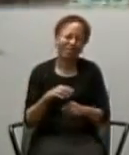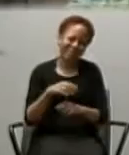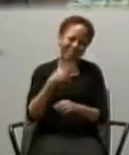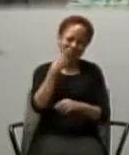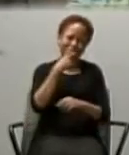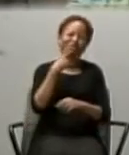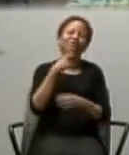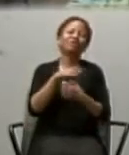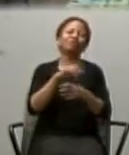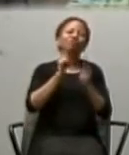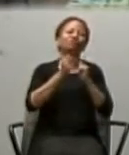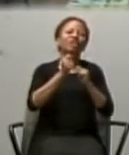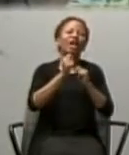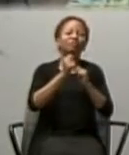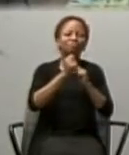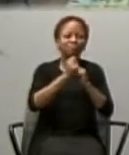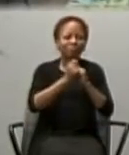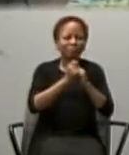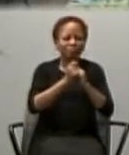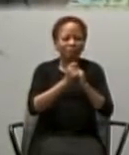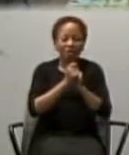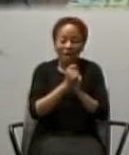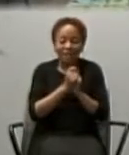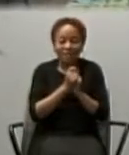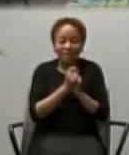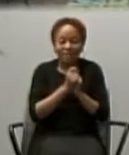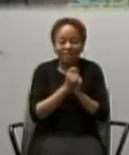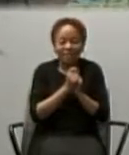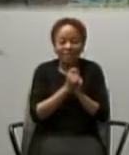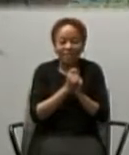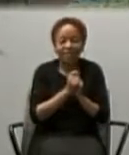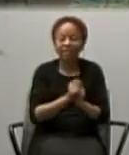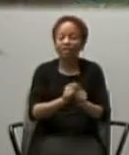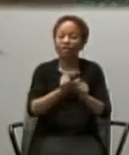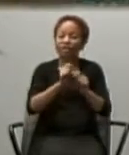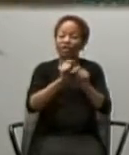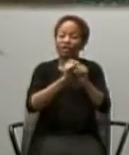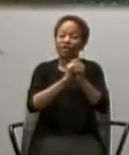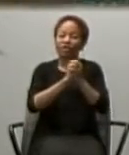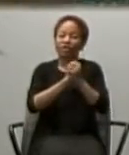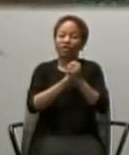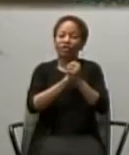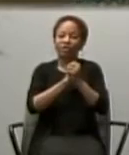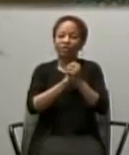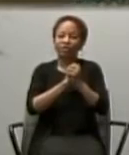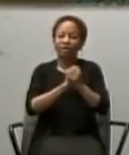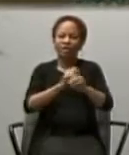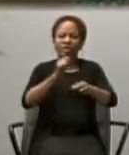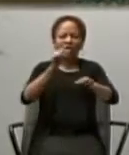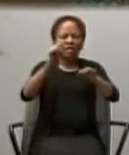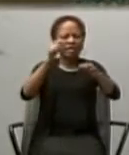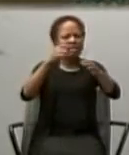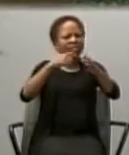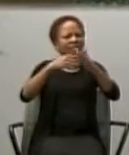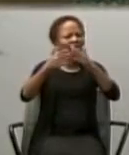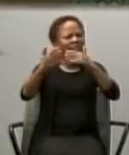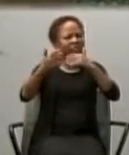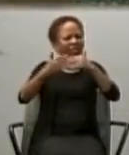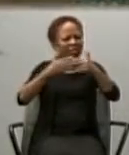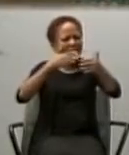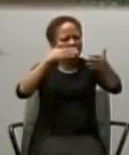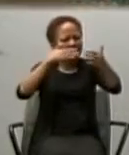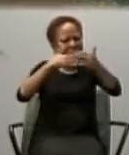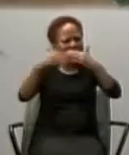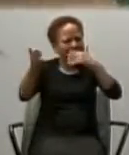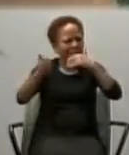The person who wishes to spread the message of the Gospel, in season and out of season, a message